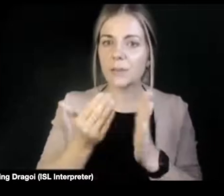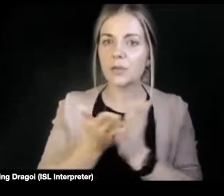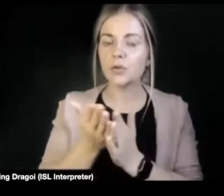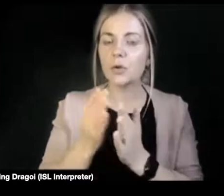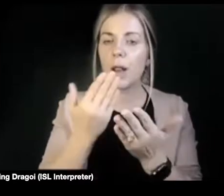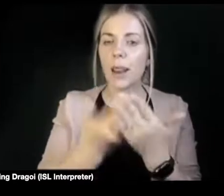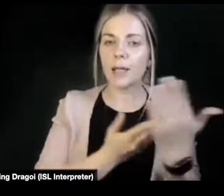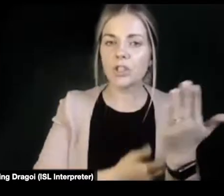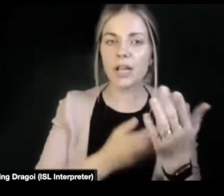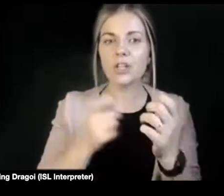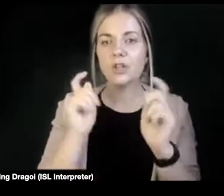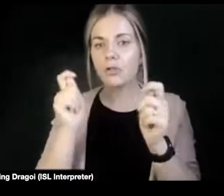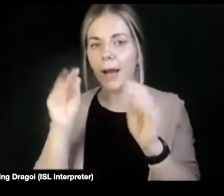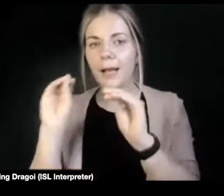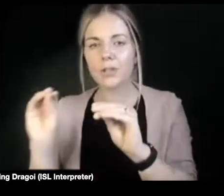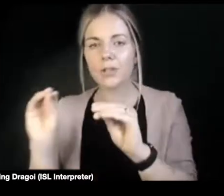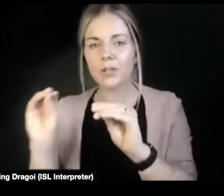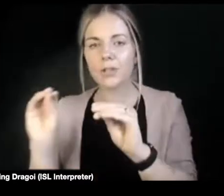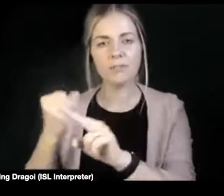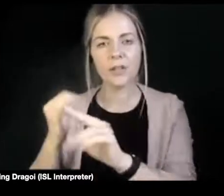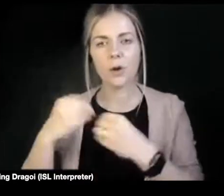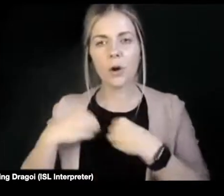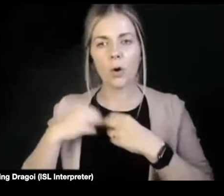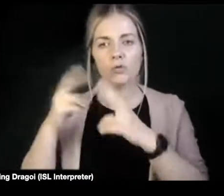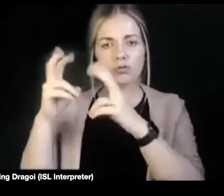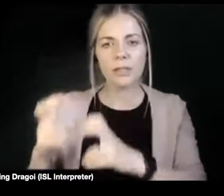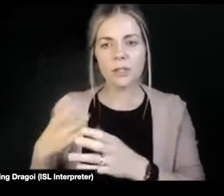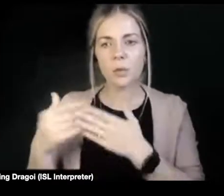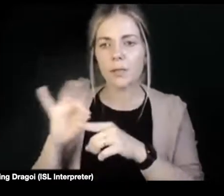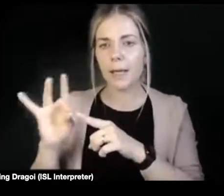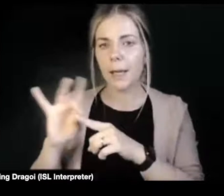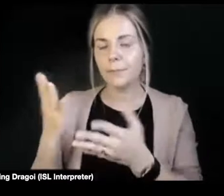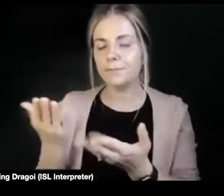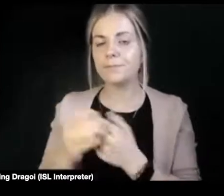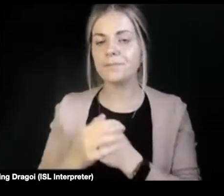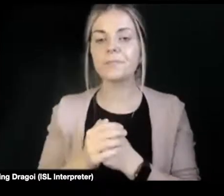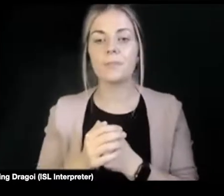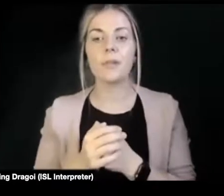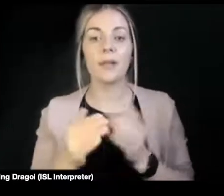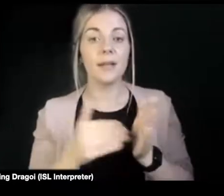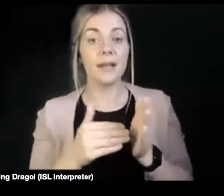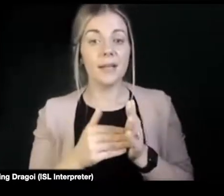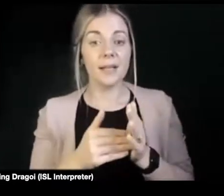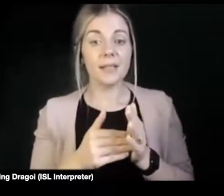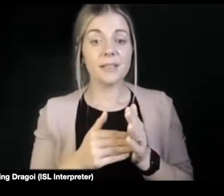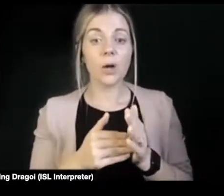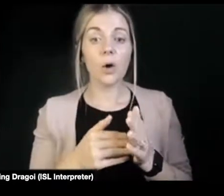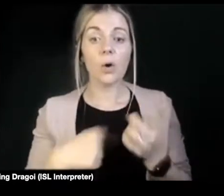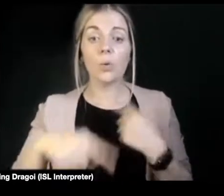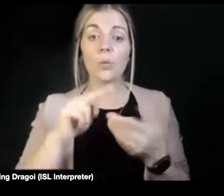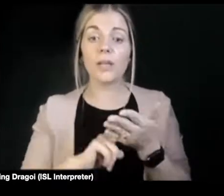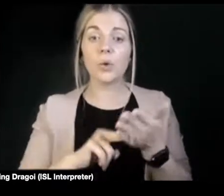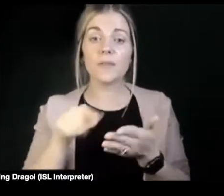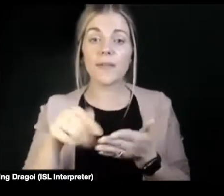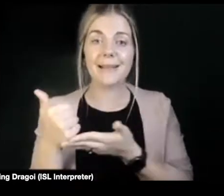in your own case research and policy development? Yeah, so we definitely think the Assisted Decision-Making Act, it's going